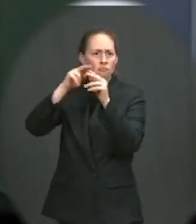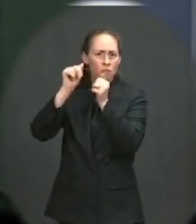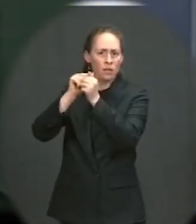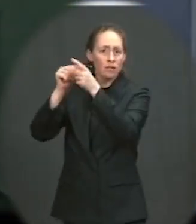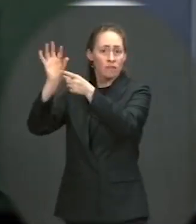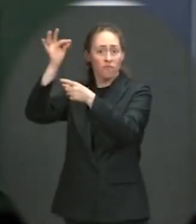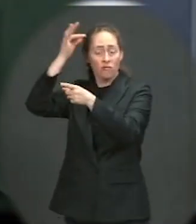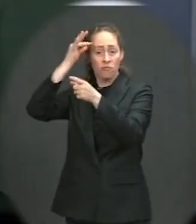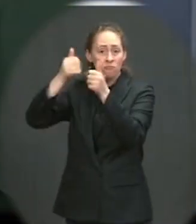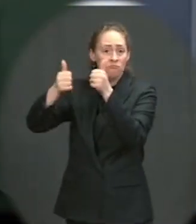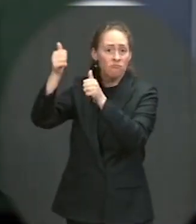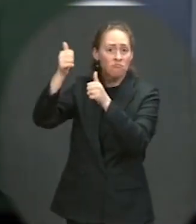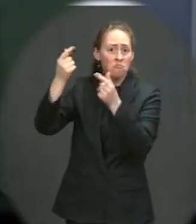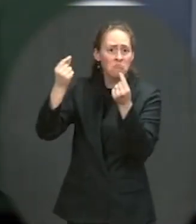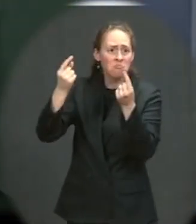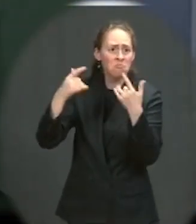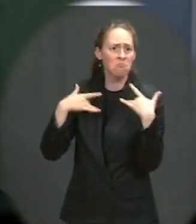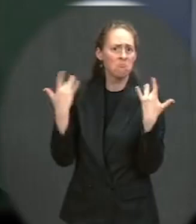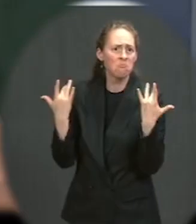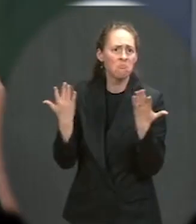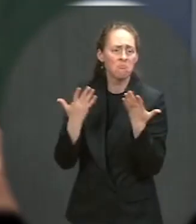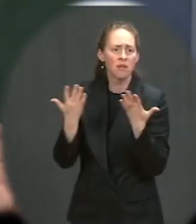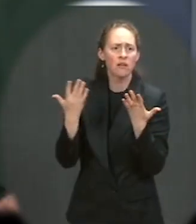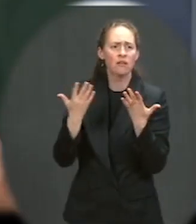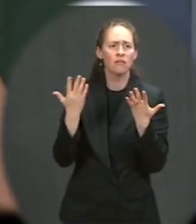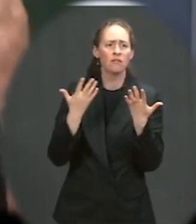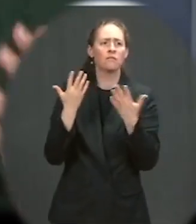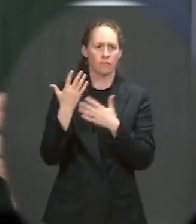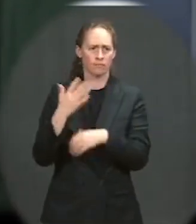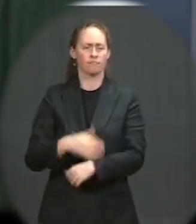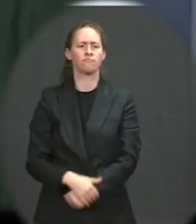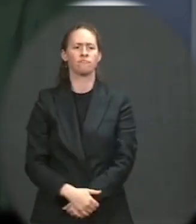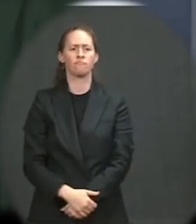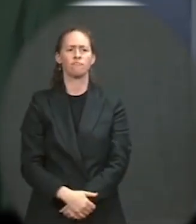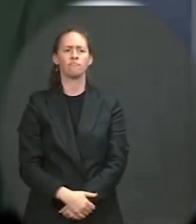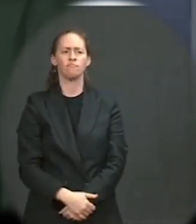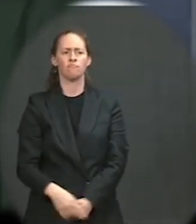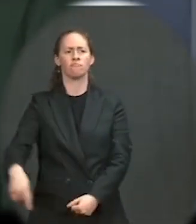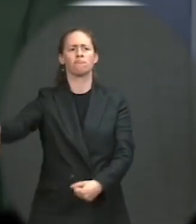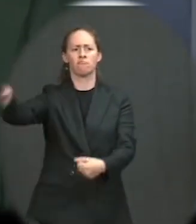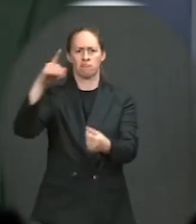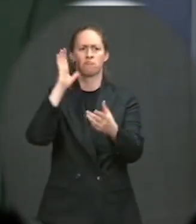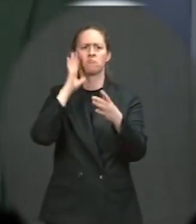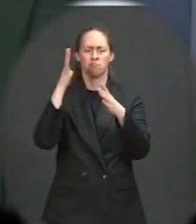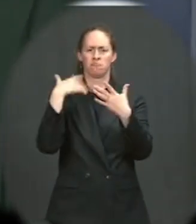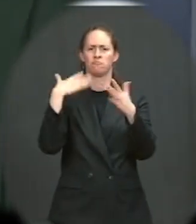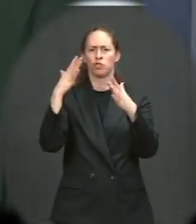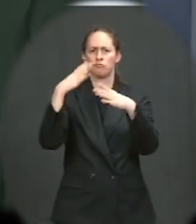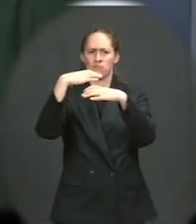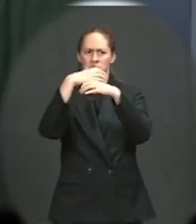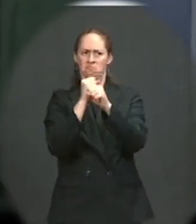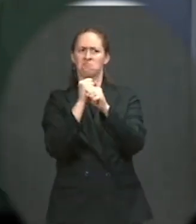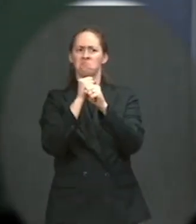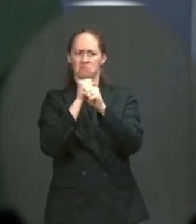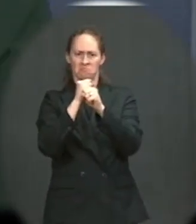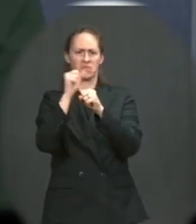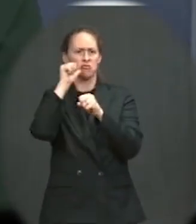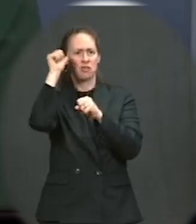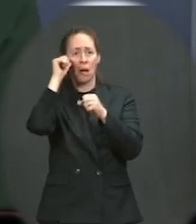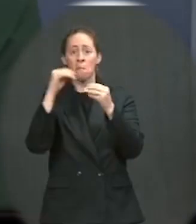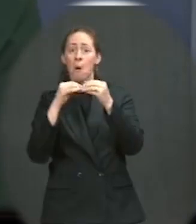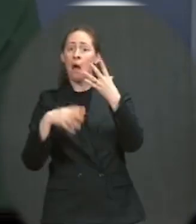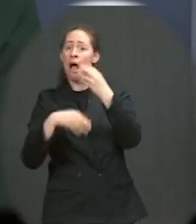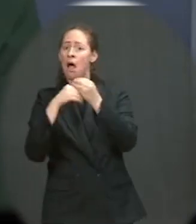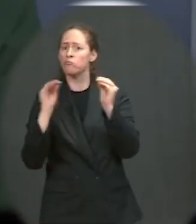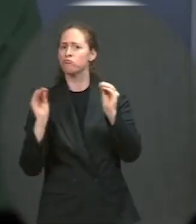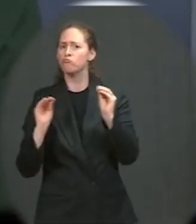as you know, are under the purview of the Federal Reserve. I gave you an overview of what was discussed in the meeting and don't have anything else to add to that. On